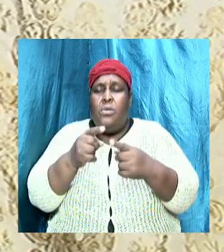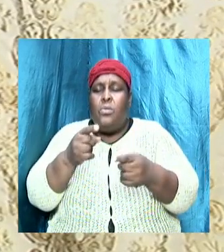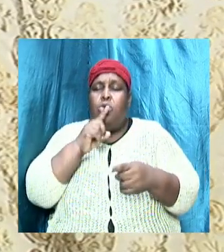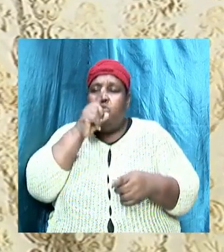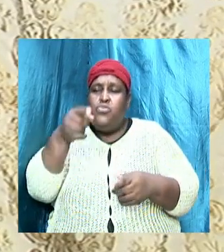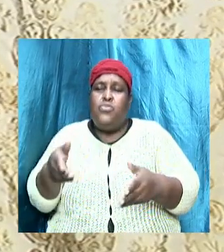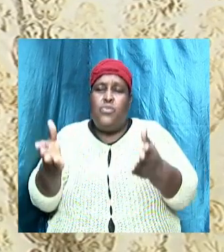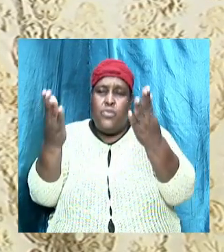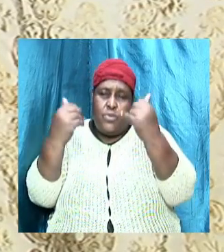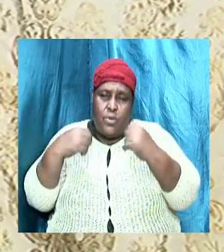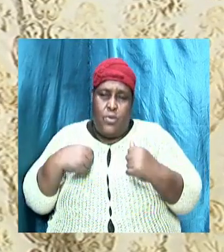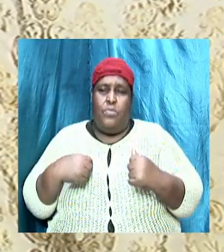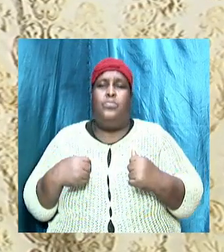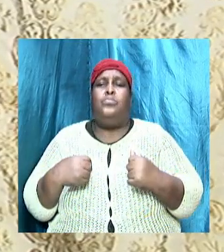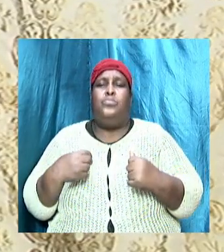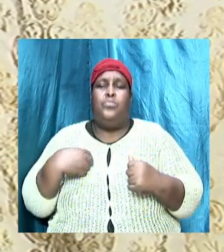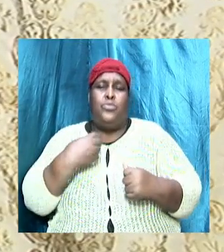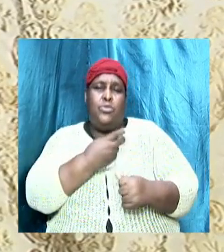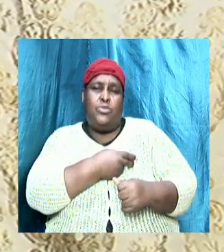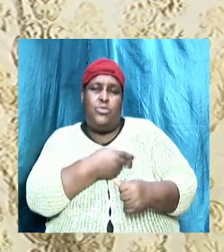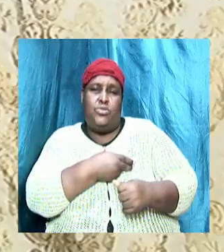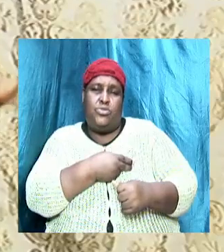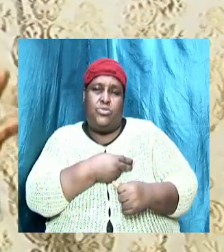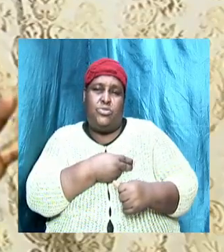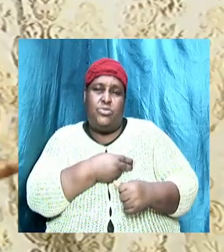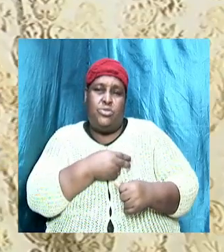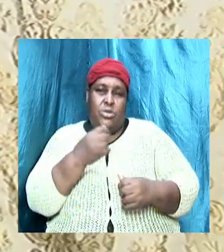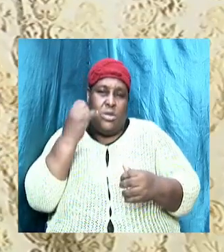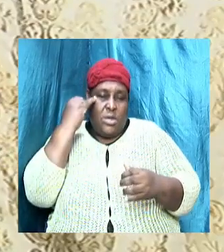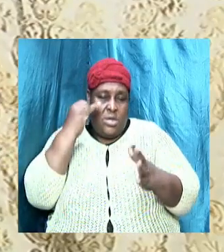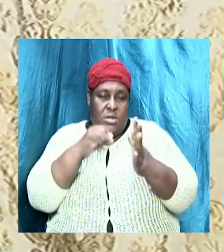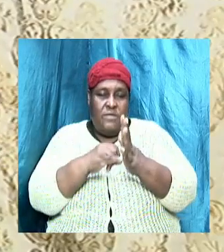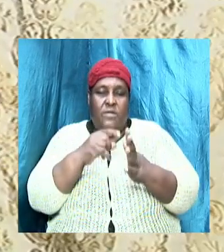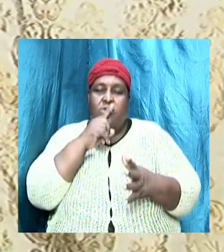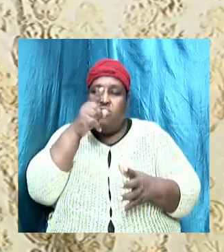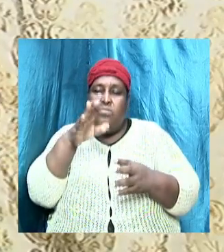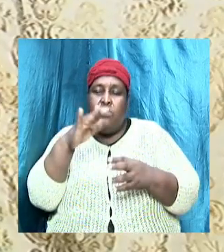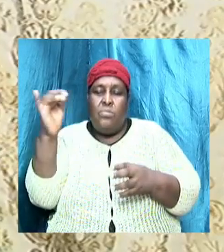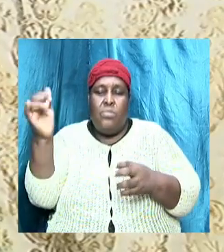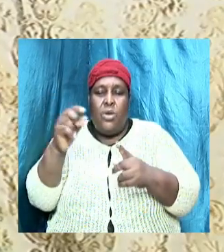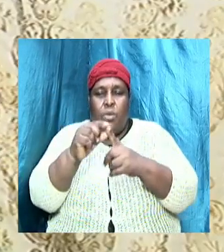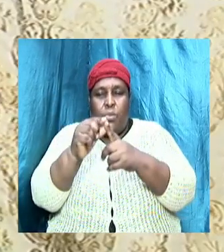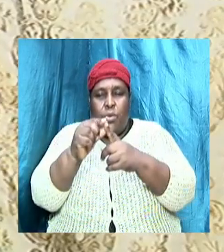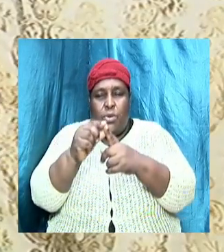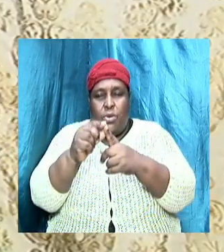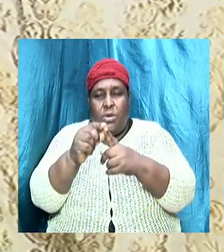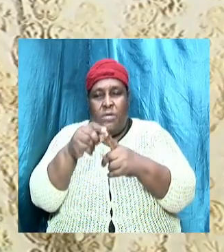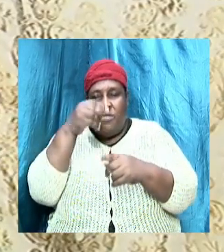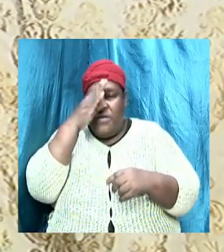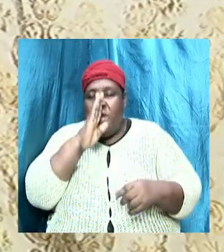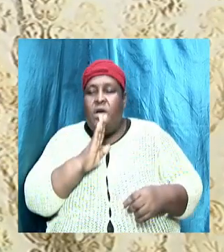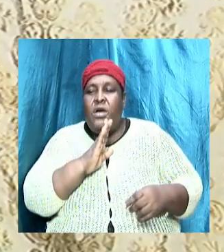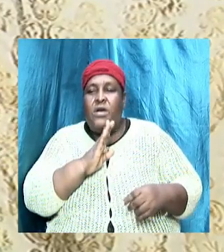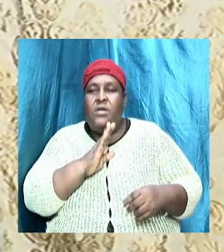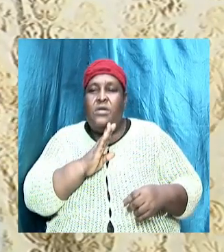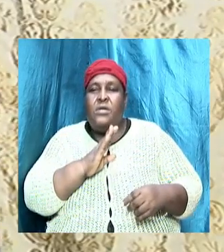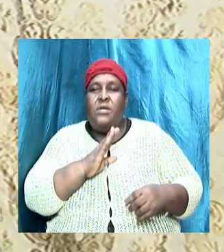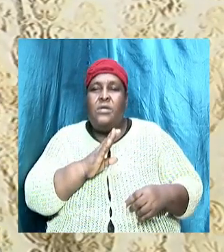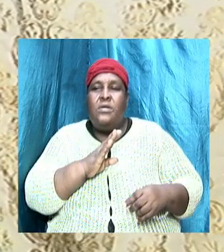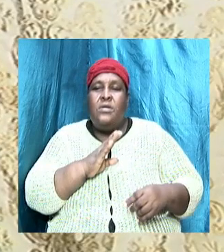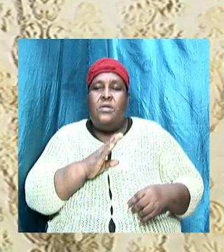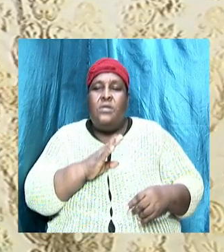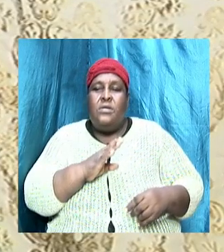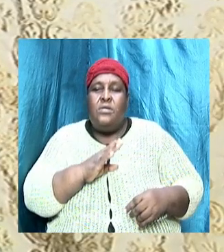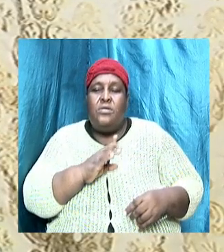to us. And a way that we can identify truth is by the truth word. But we look at the true, true versus the